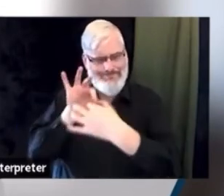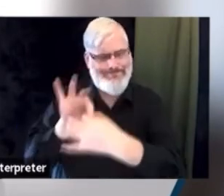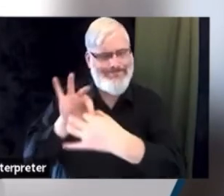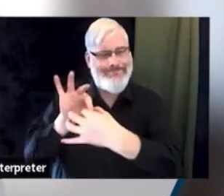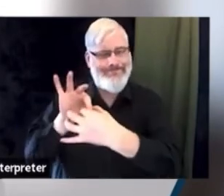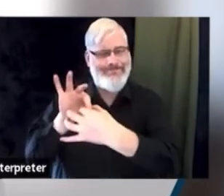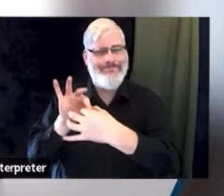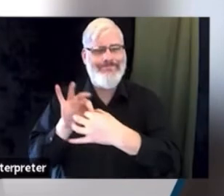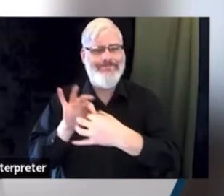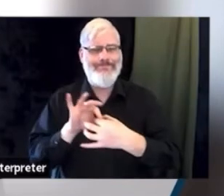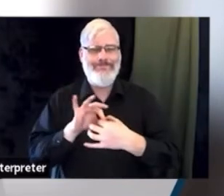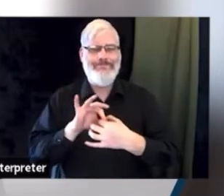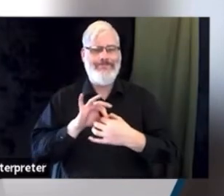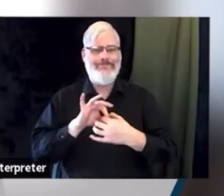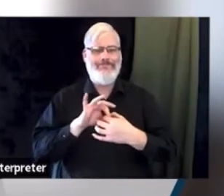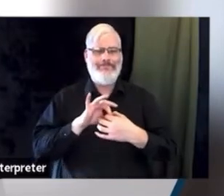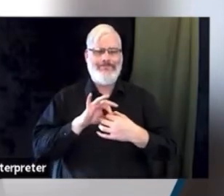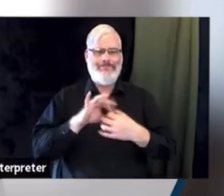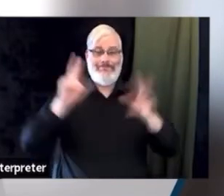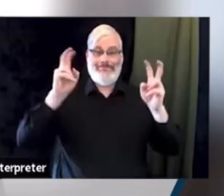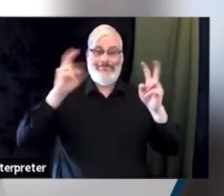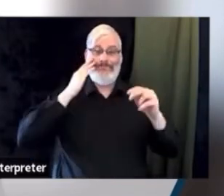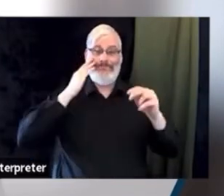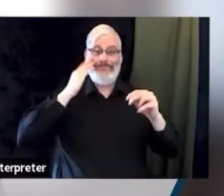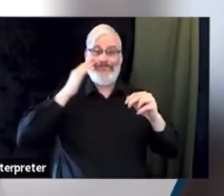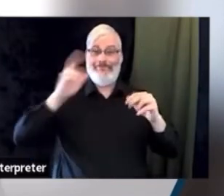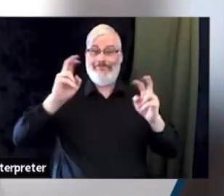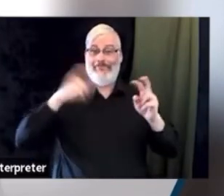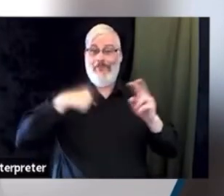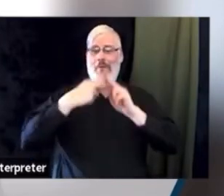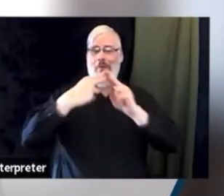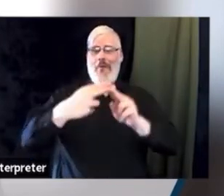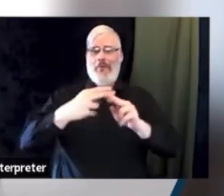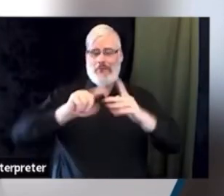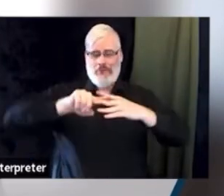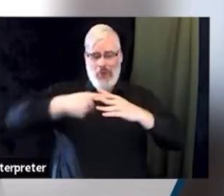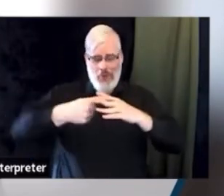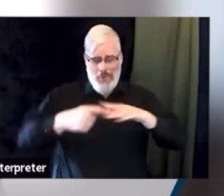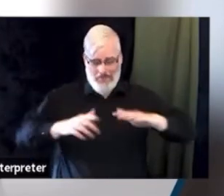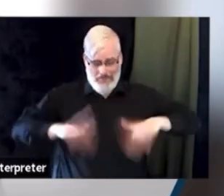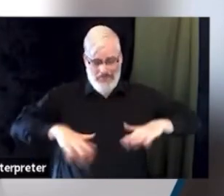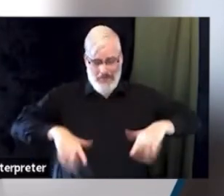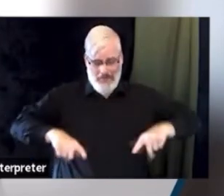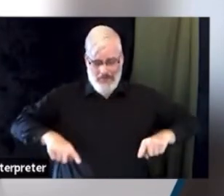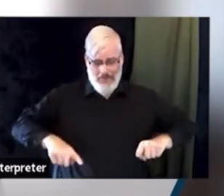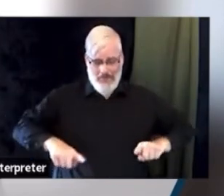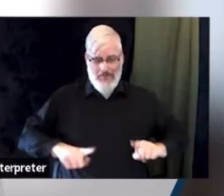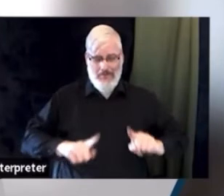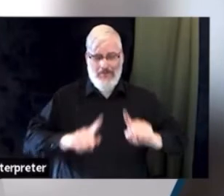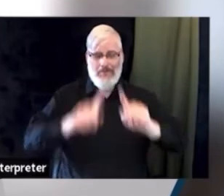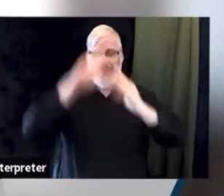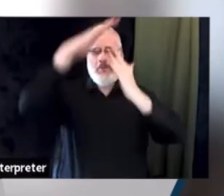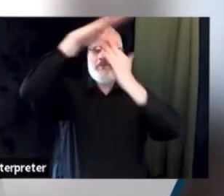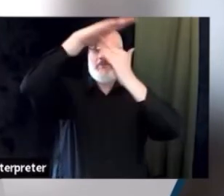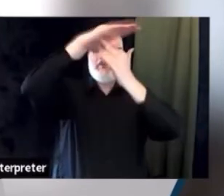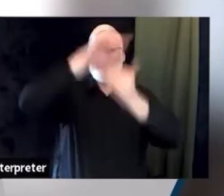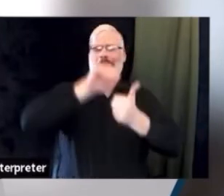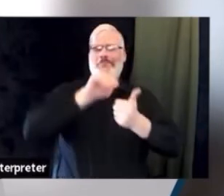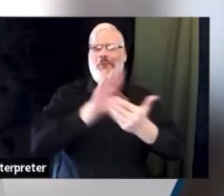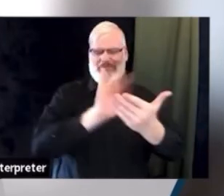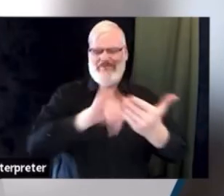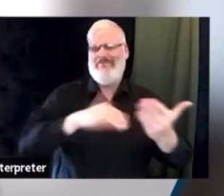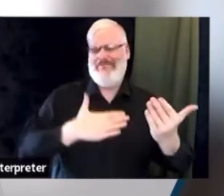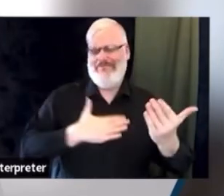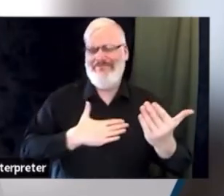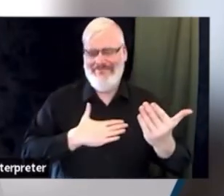base of employees that work for the Madison fire department who are committed, who are energized. And I think it would behoove us